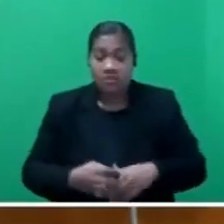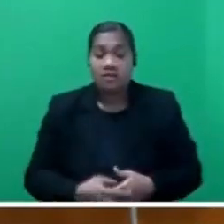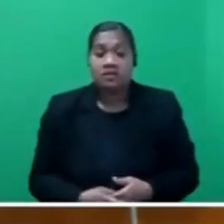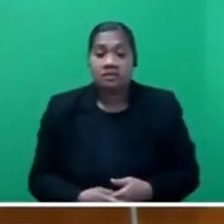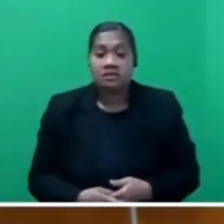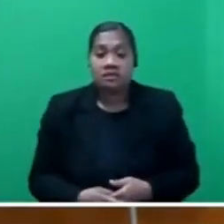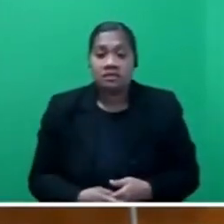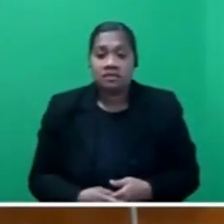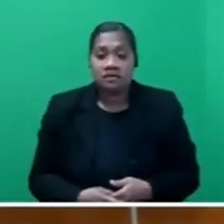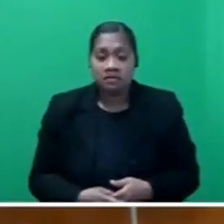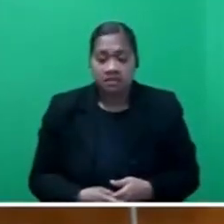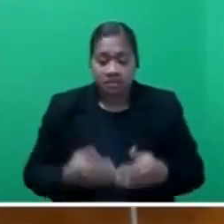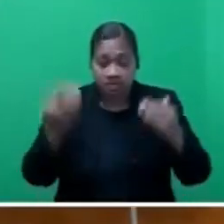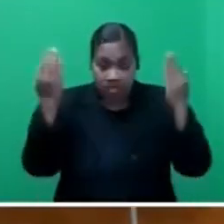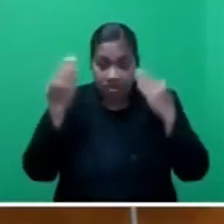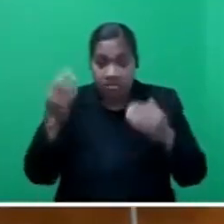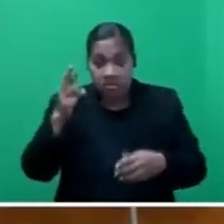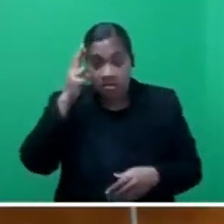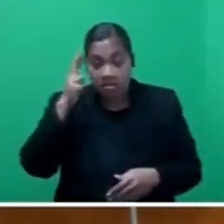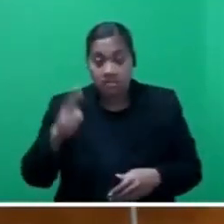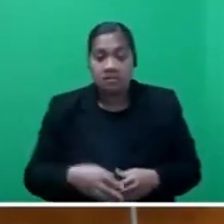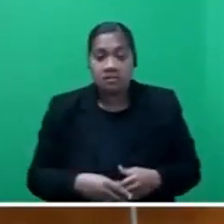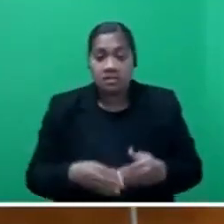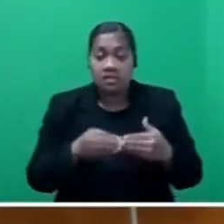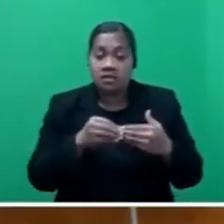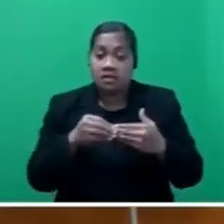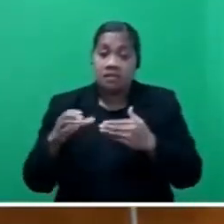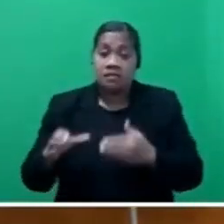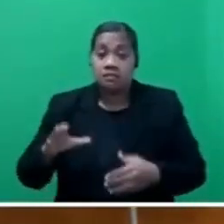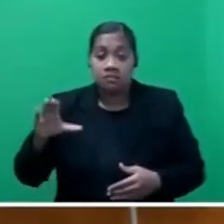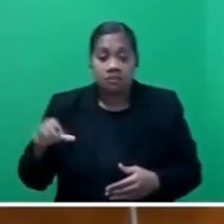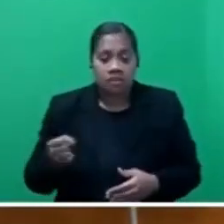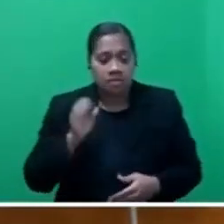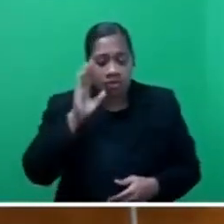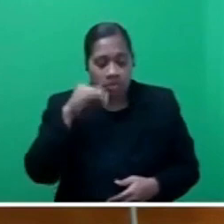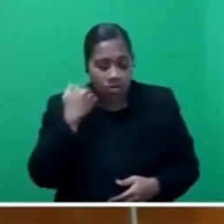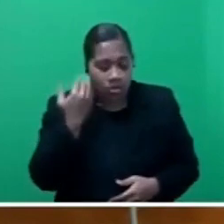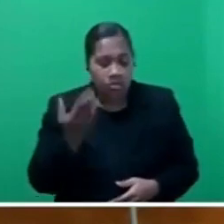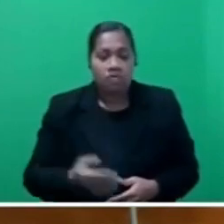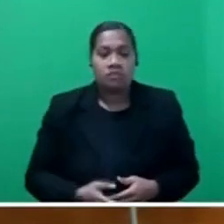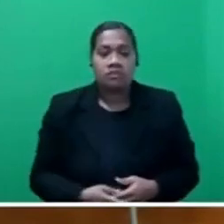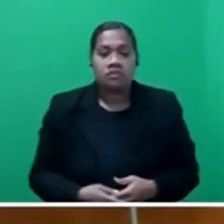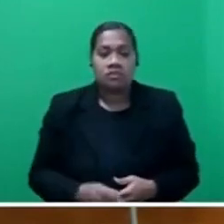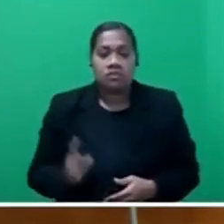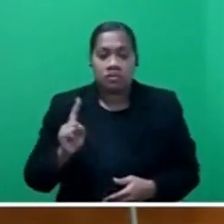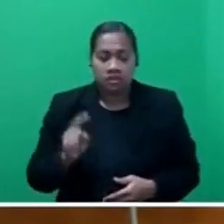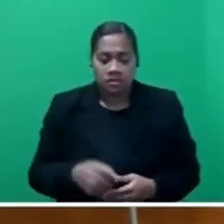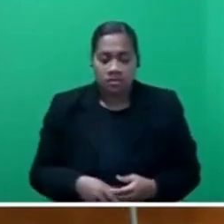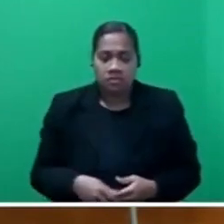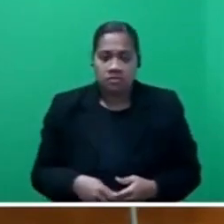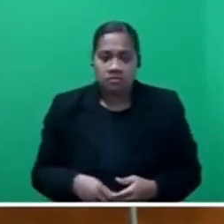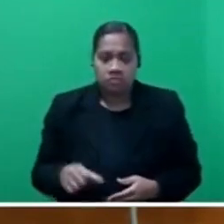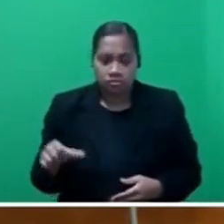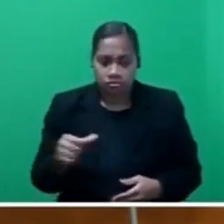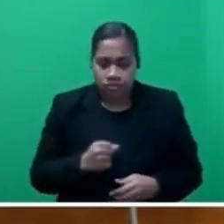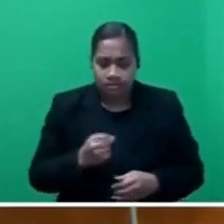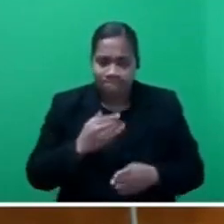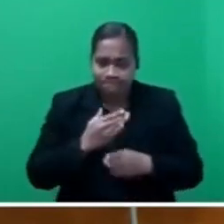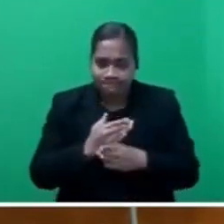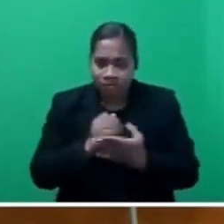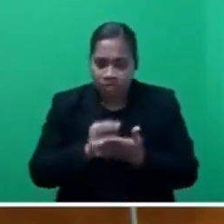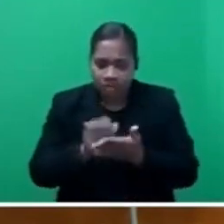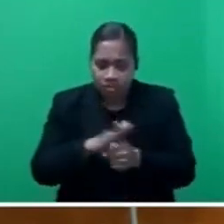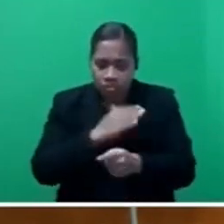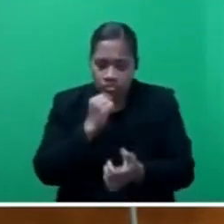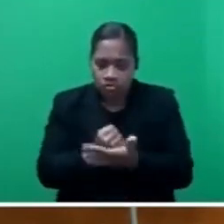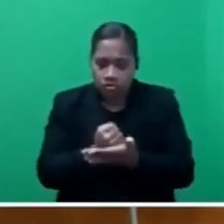Mr Speaker, Sir, the legacy of leaders must always be your ability to walk the talk and ensure equitable distribution of